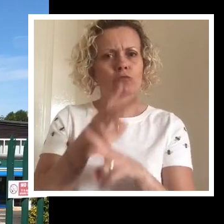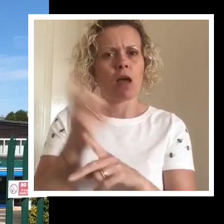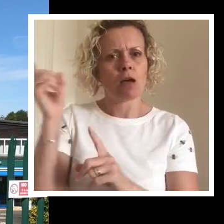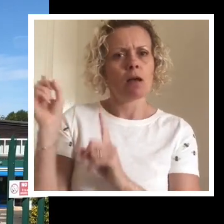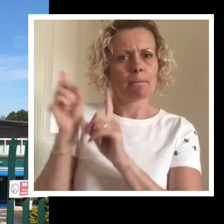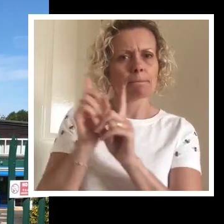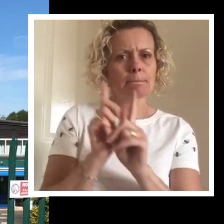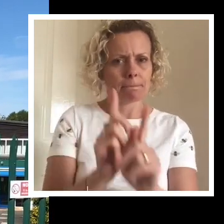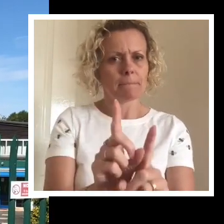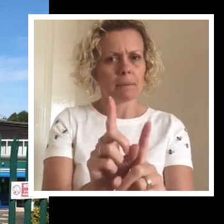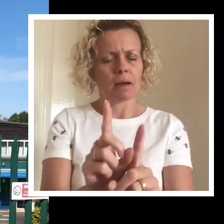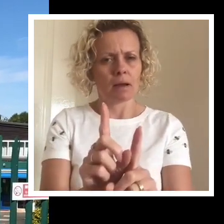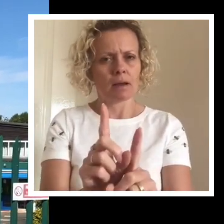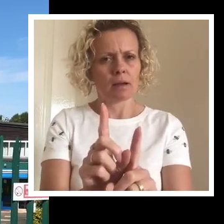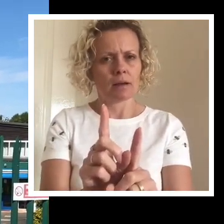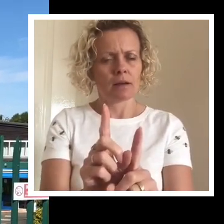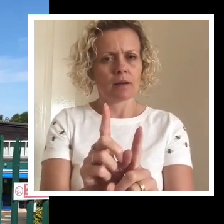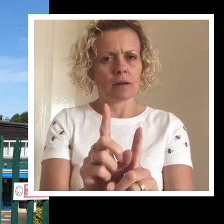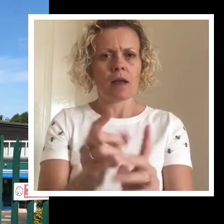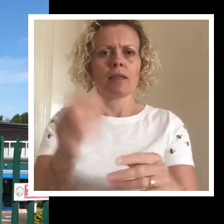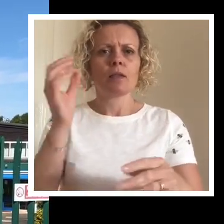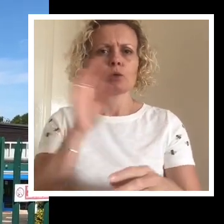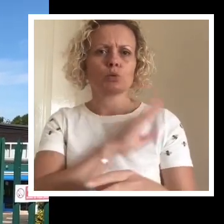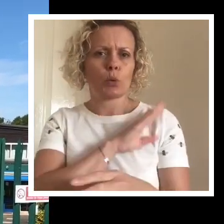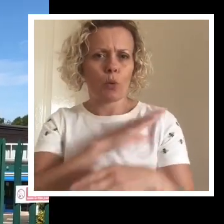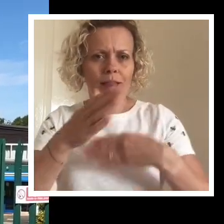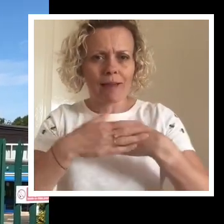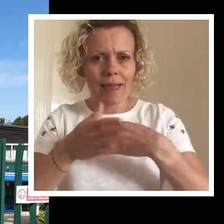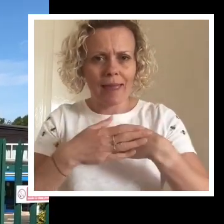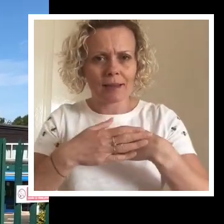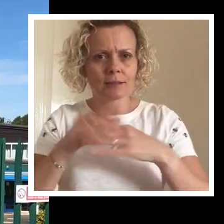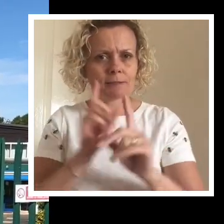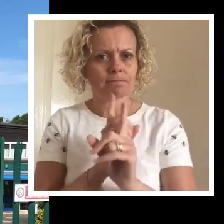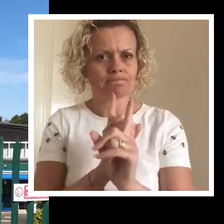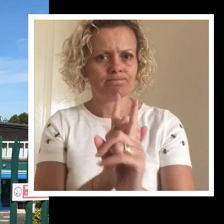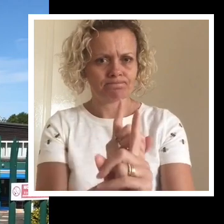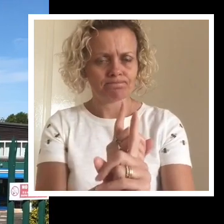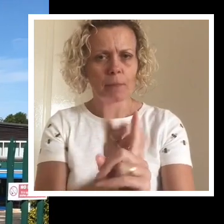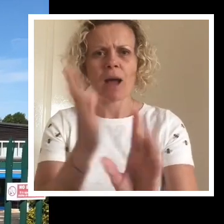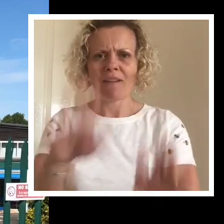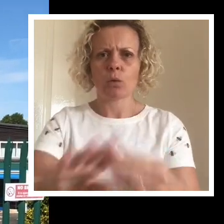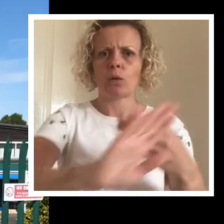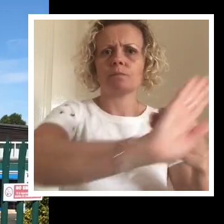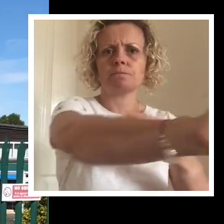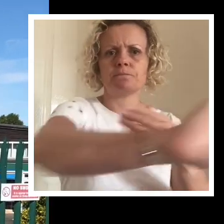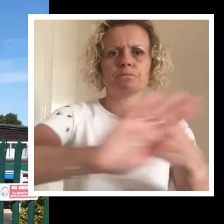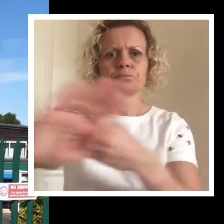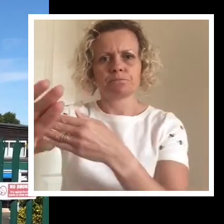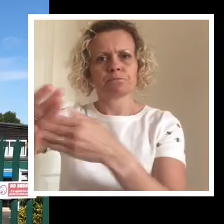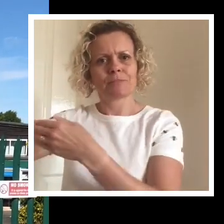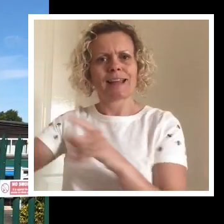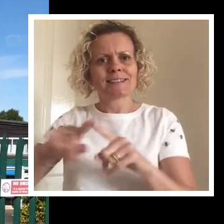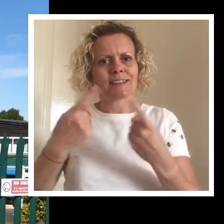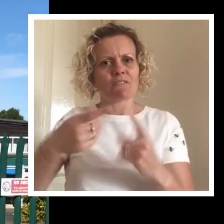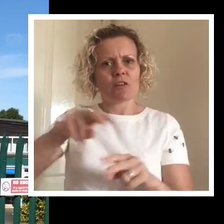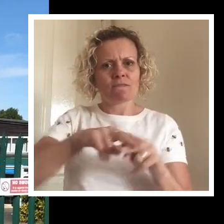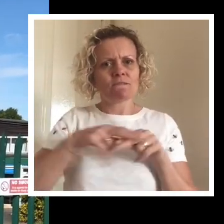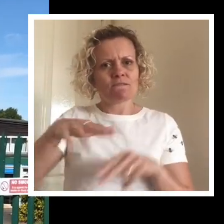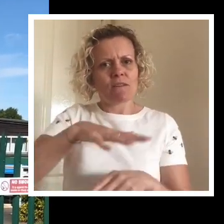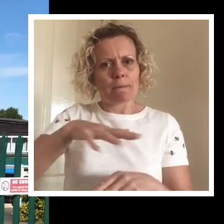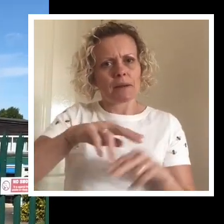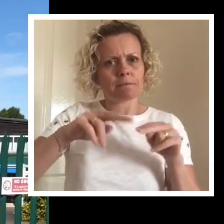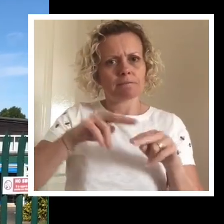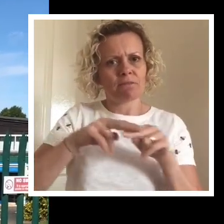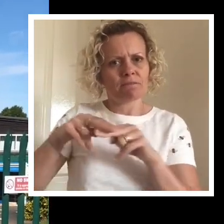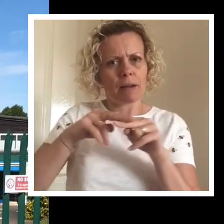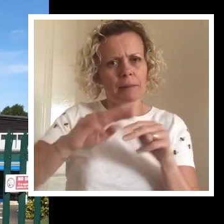that you come through the school gates and that you keep your distance from the other boys and girls and the other mums and dads coming back to